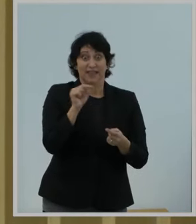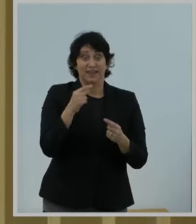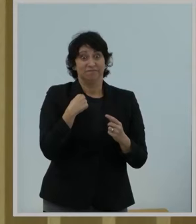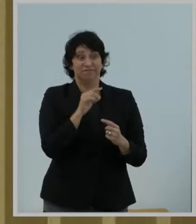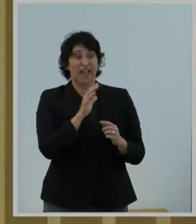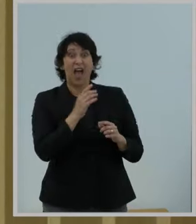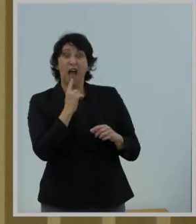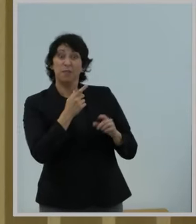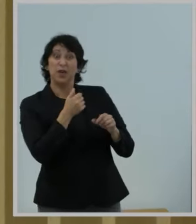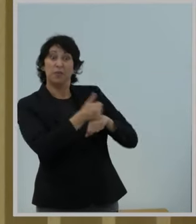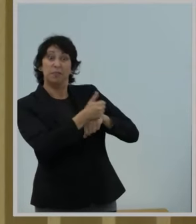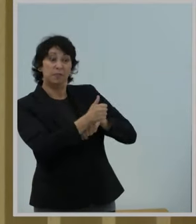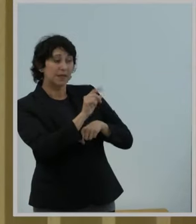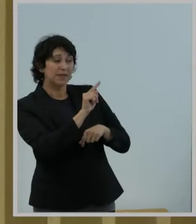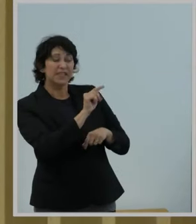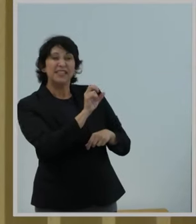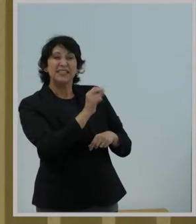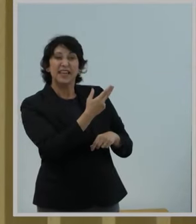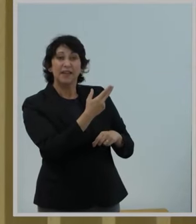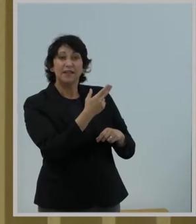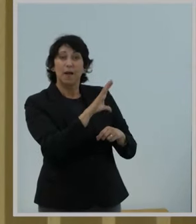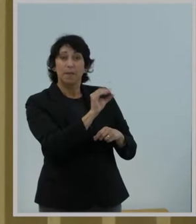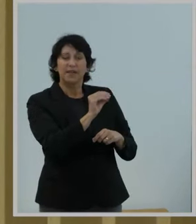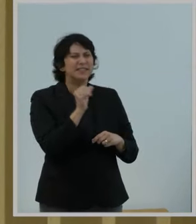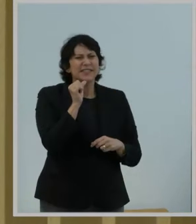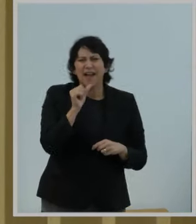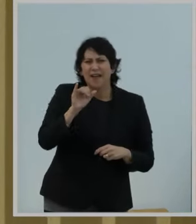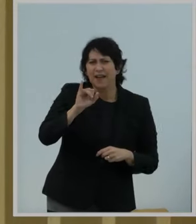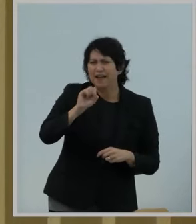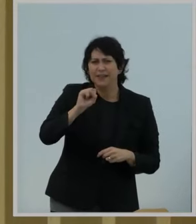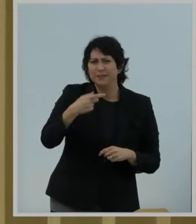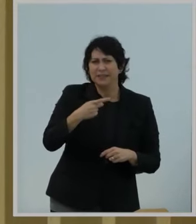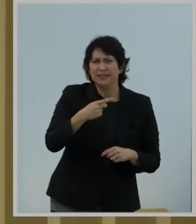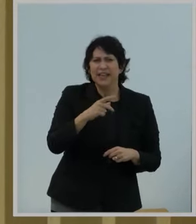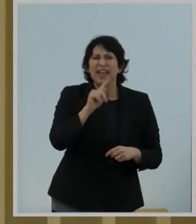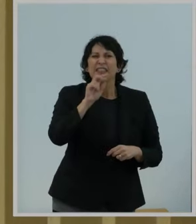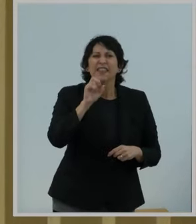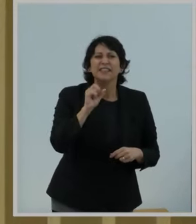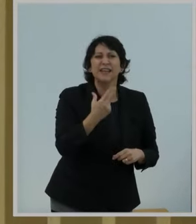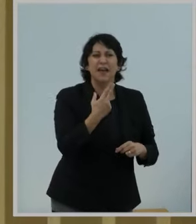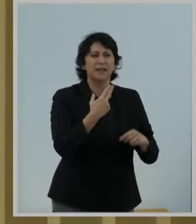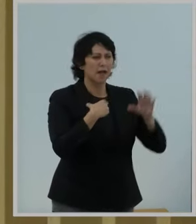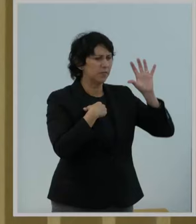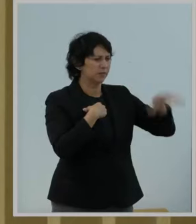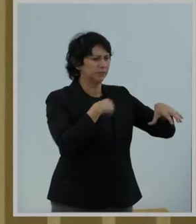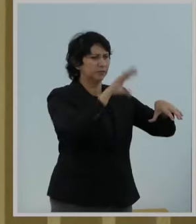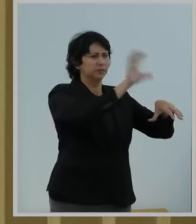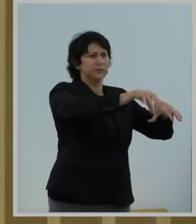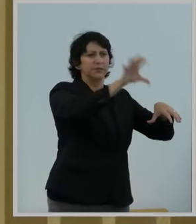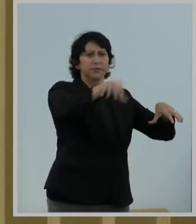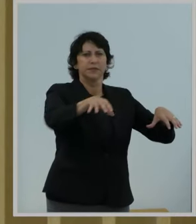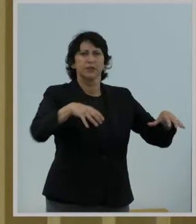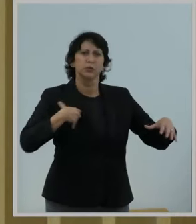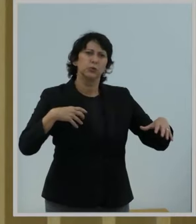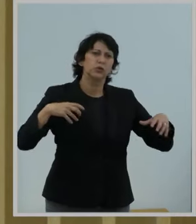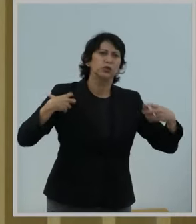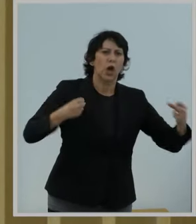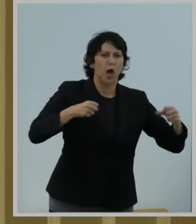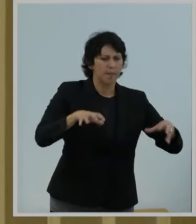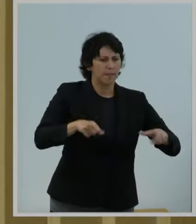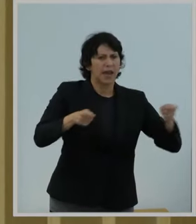companies, not ISPs, that have emerged as dominant gatekeepers that are abusing market power.